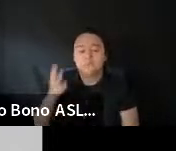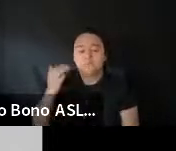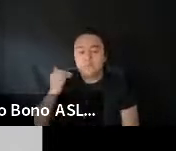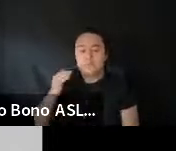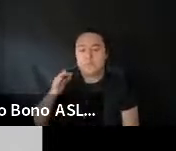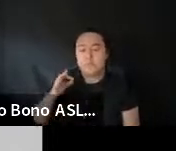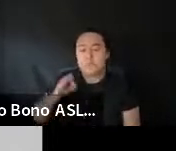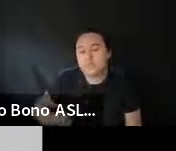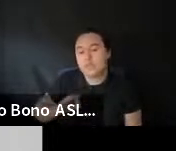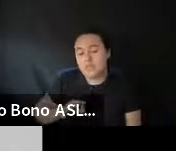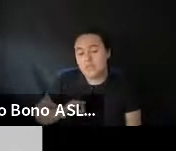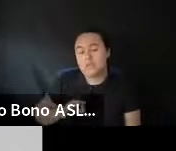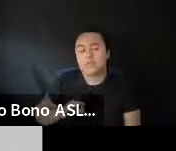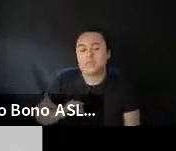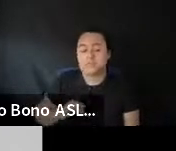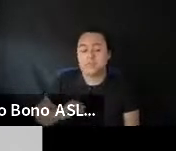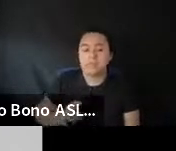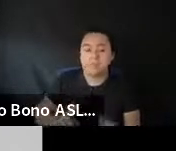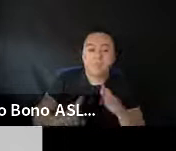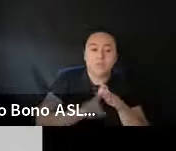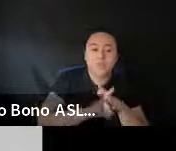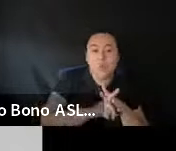go. That gives assurances. Uh.